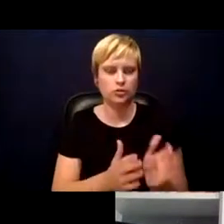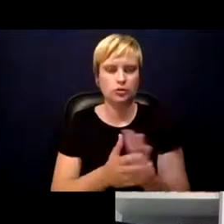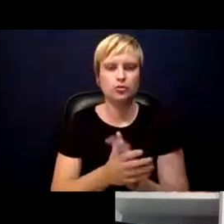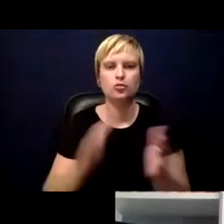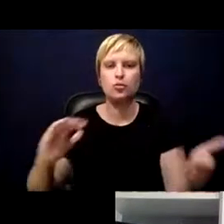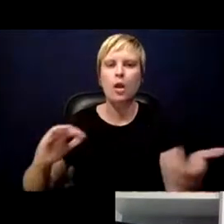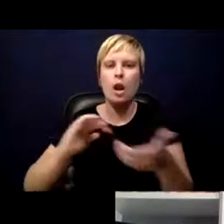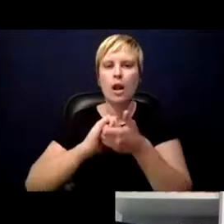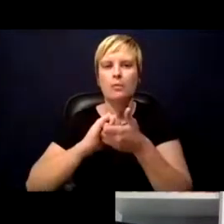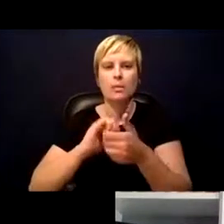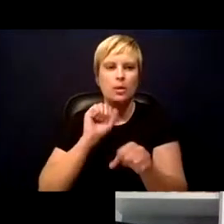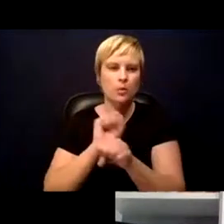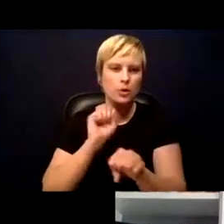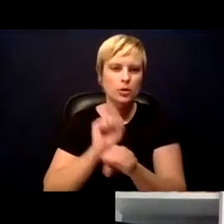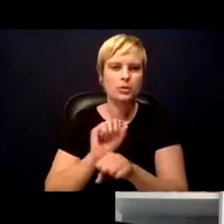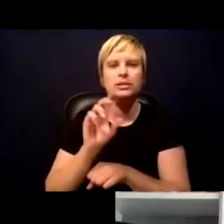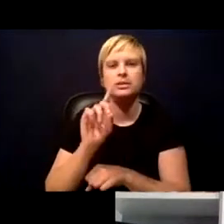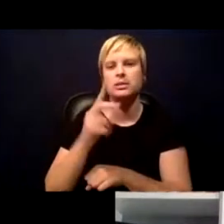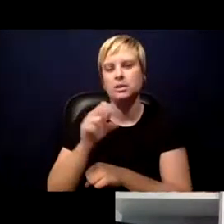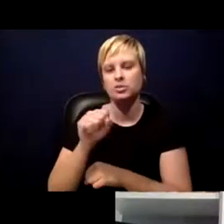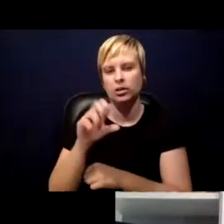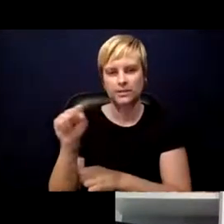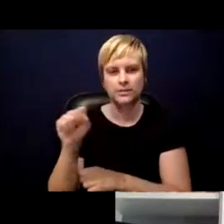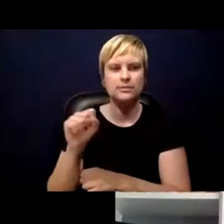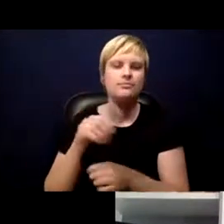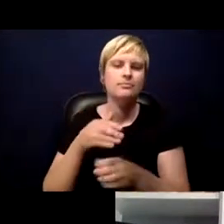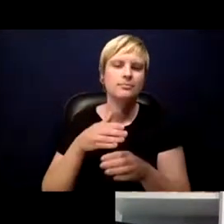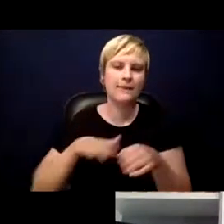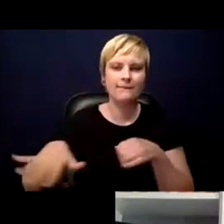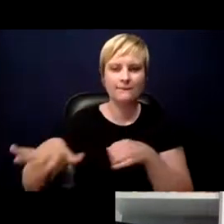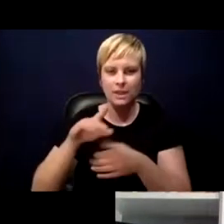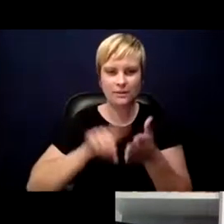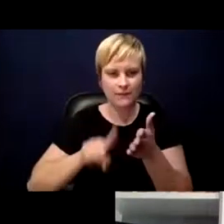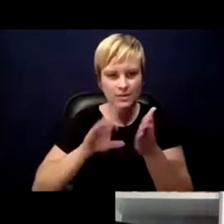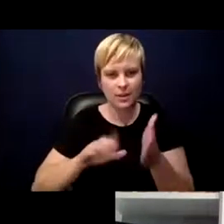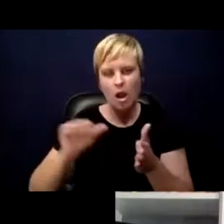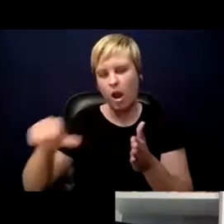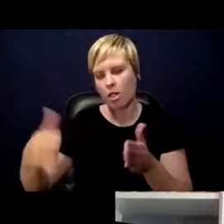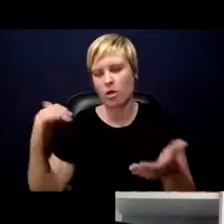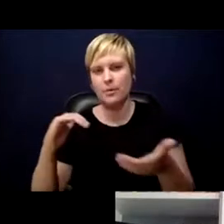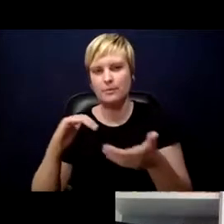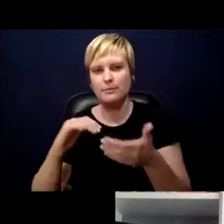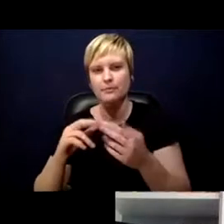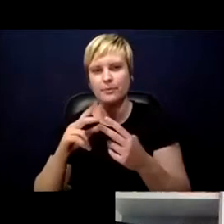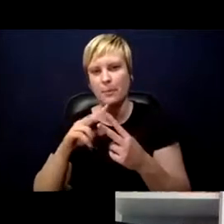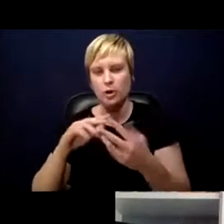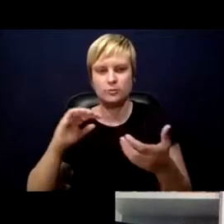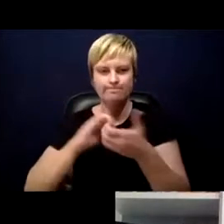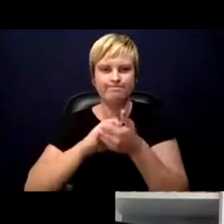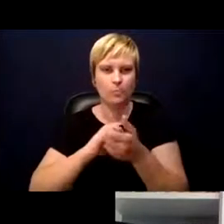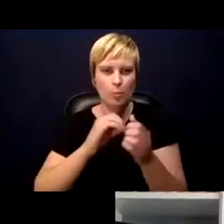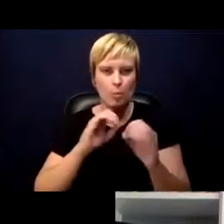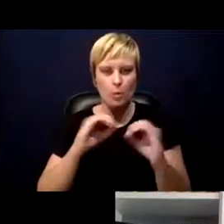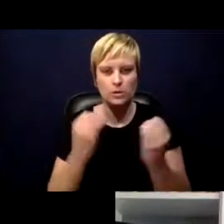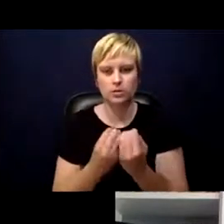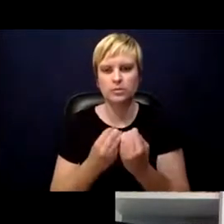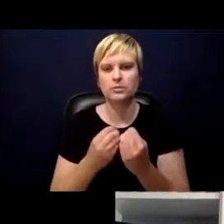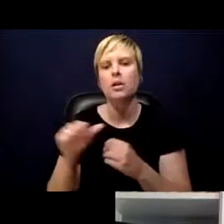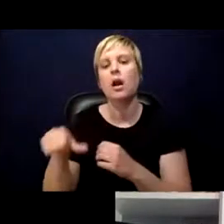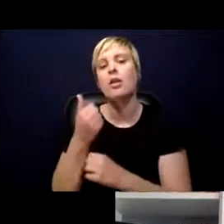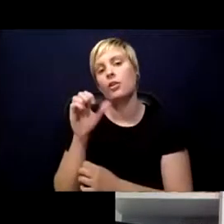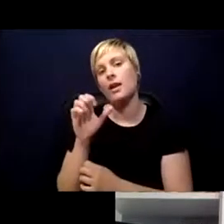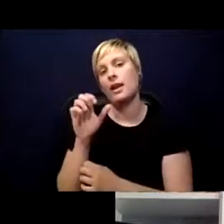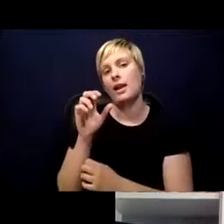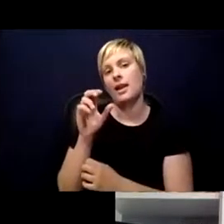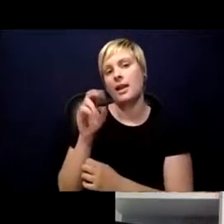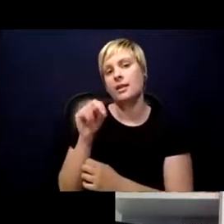investigators, and other partner organizations. You mentioned the other contractor, Innovational, who's working with